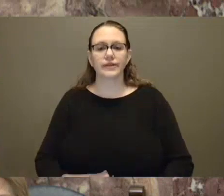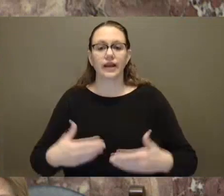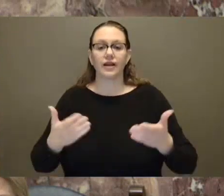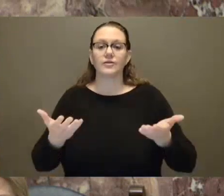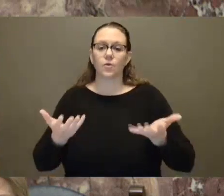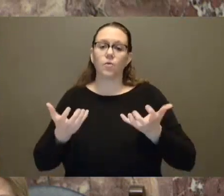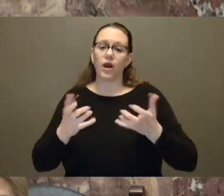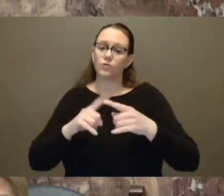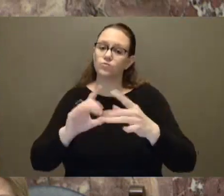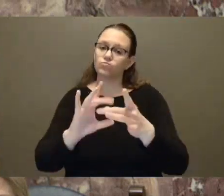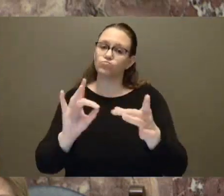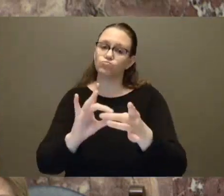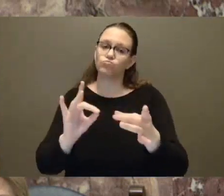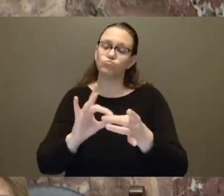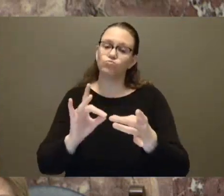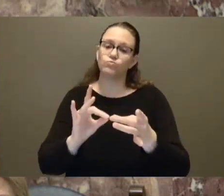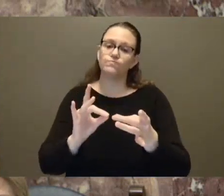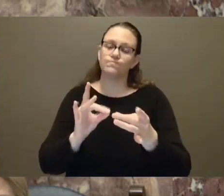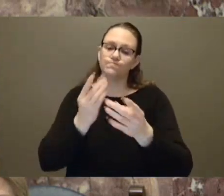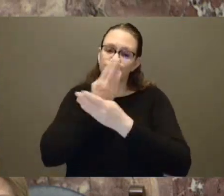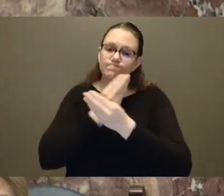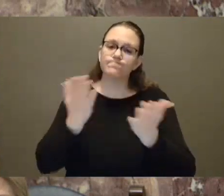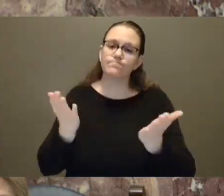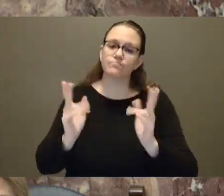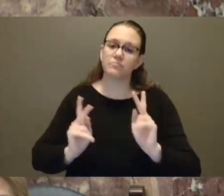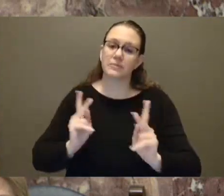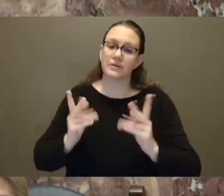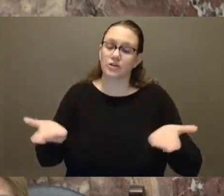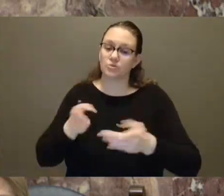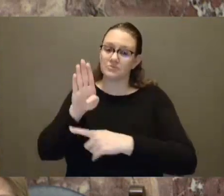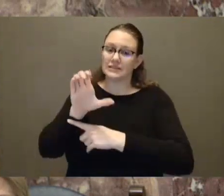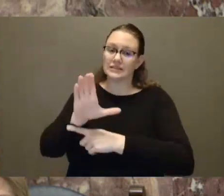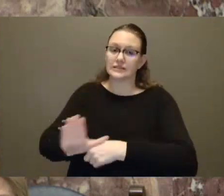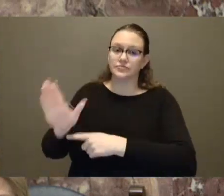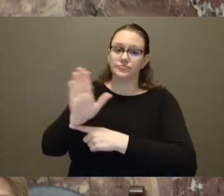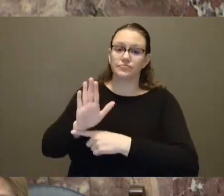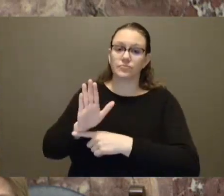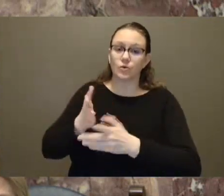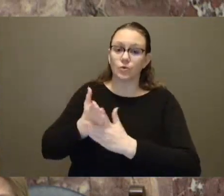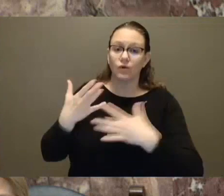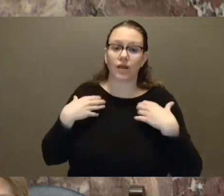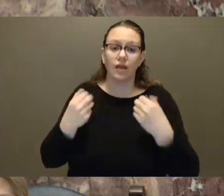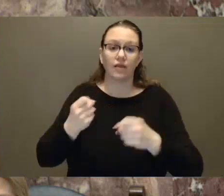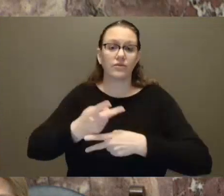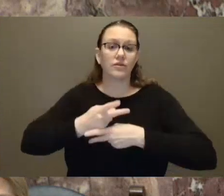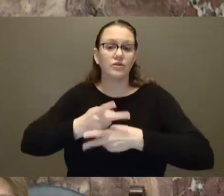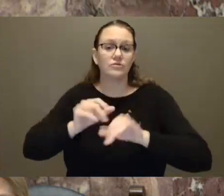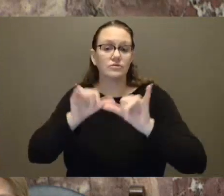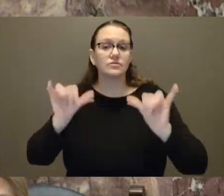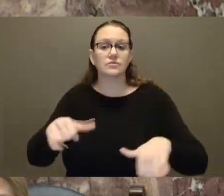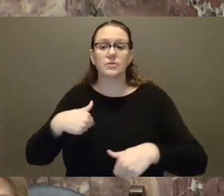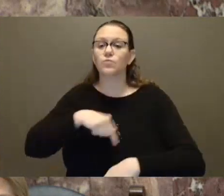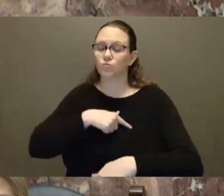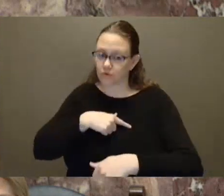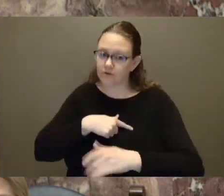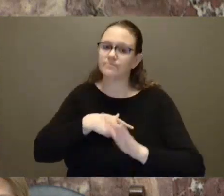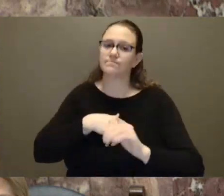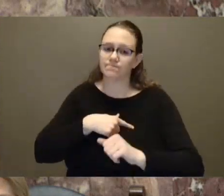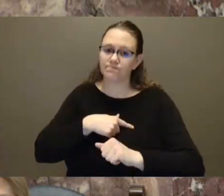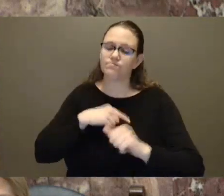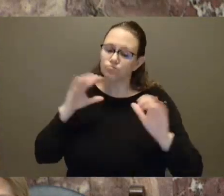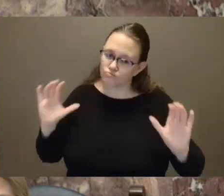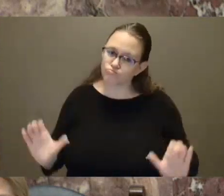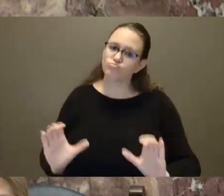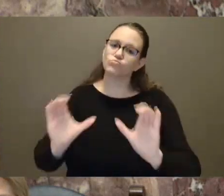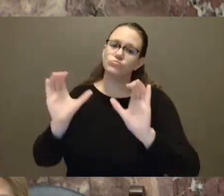we have taken steps through our health care system to ensure, again, that we are supporting our health care providers,